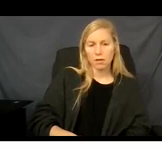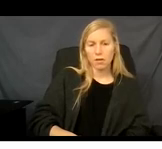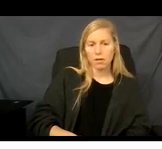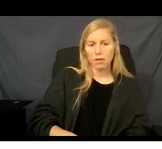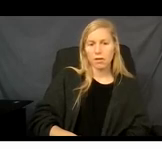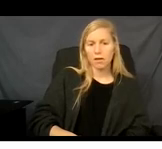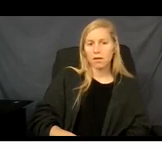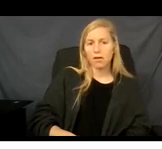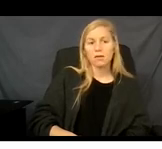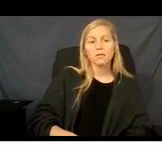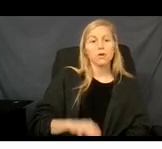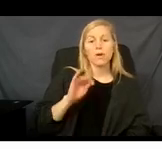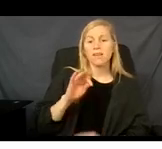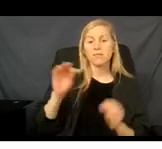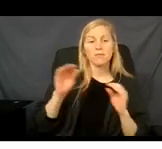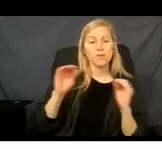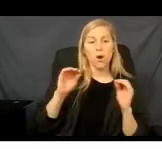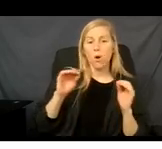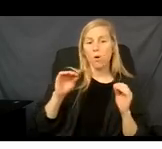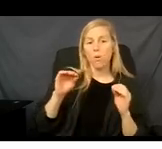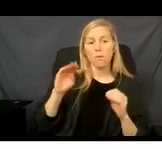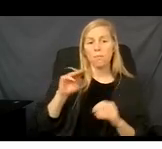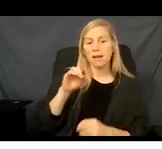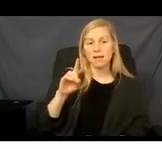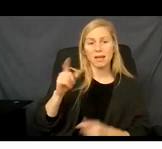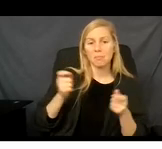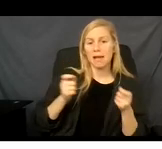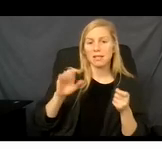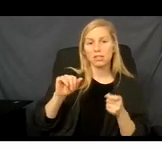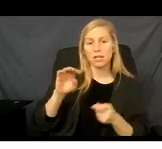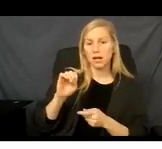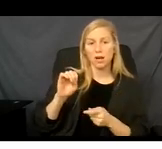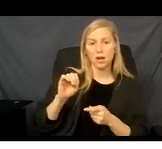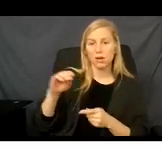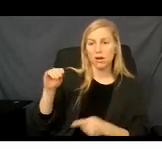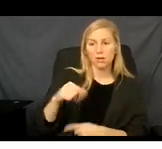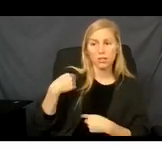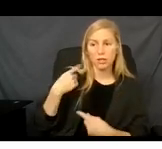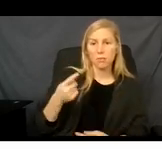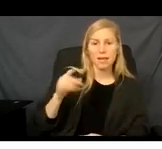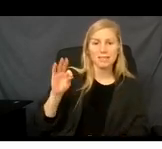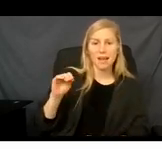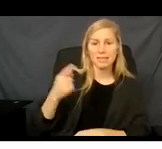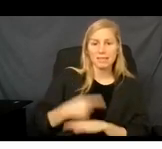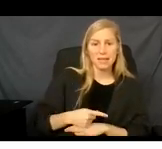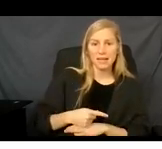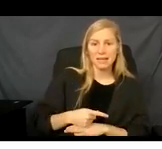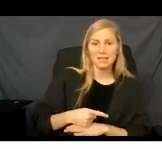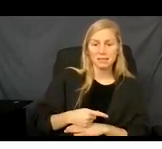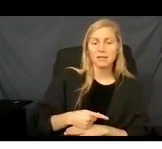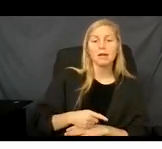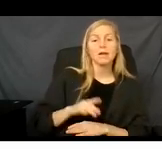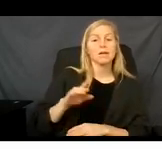Medicaid managed care plan coverage in the last 90 days. So if you are not in that category,